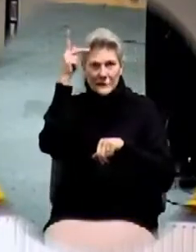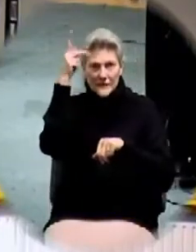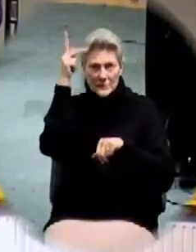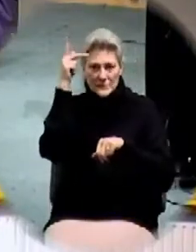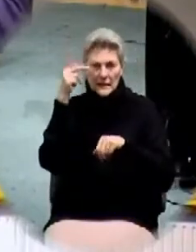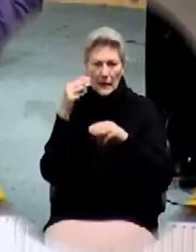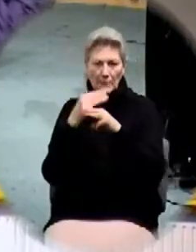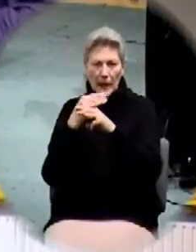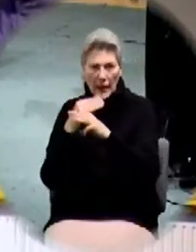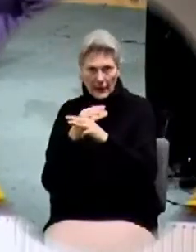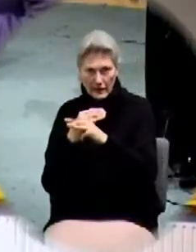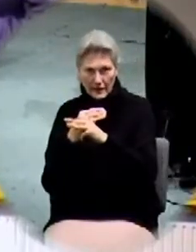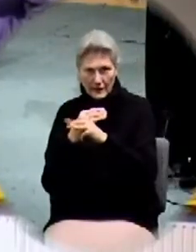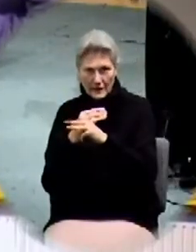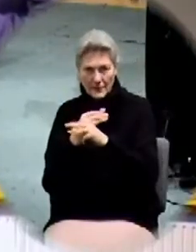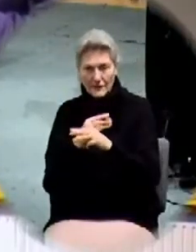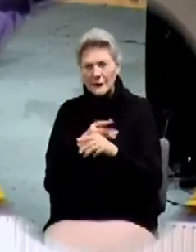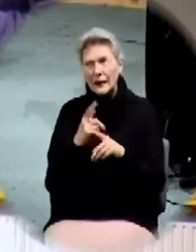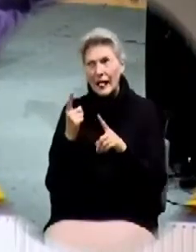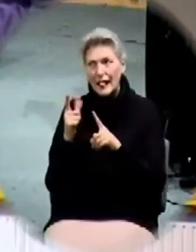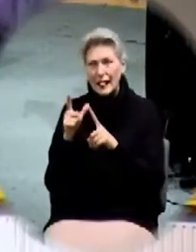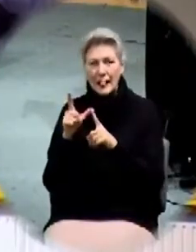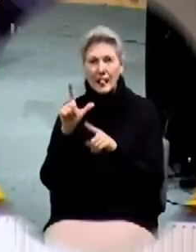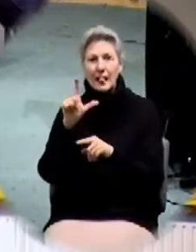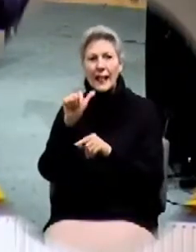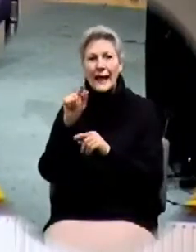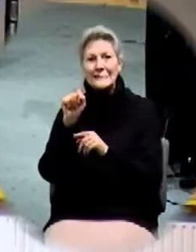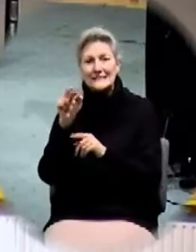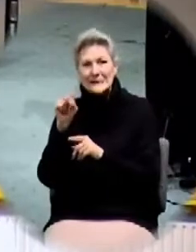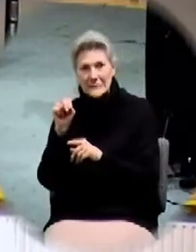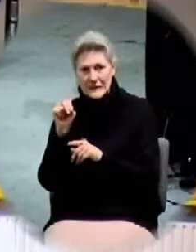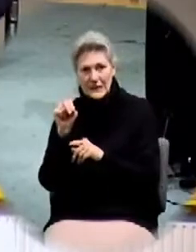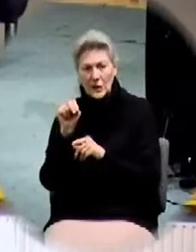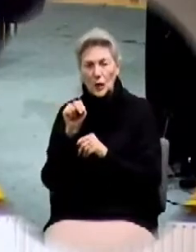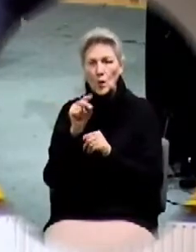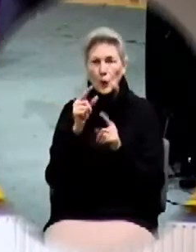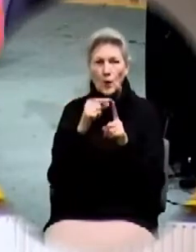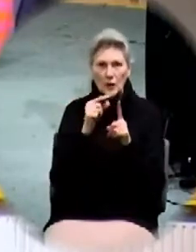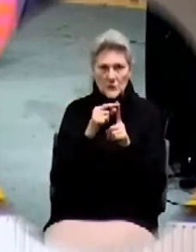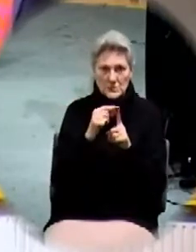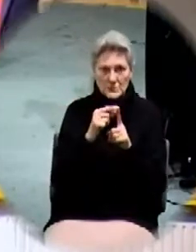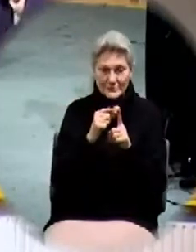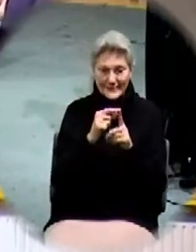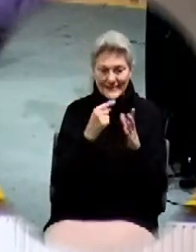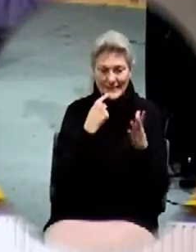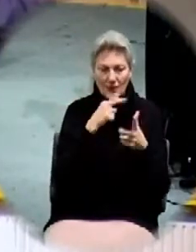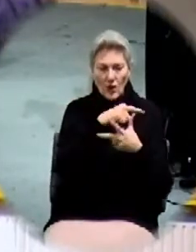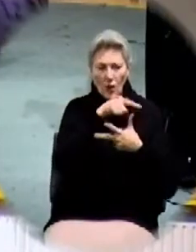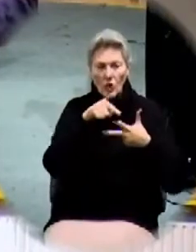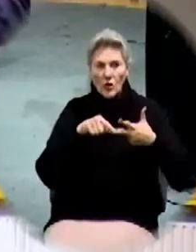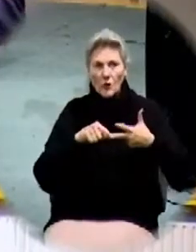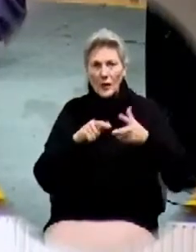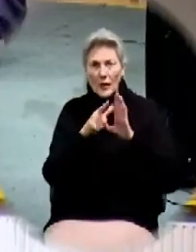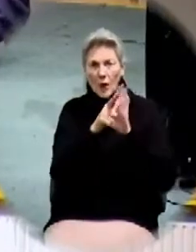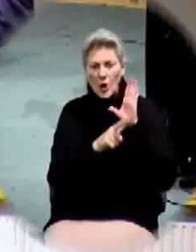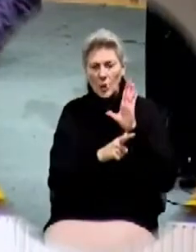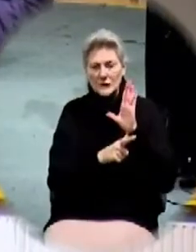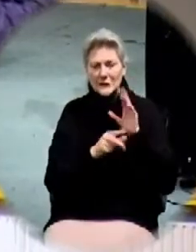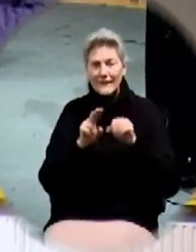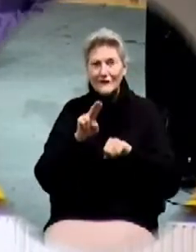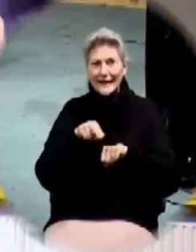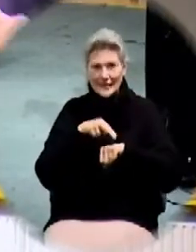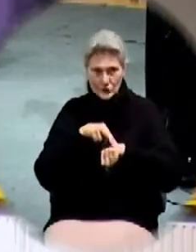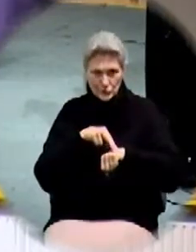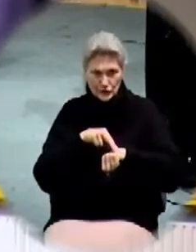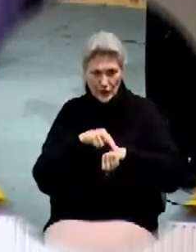That's all the Latin I'll ever be able to say. And in this book, he stated that there was three laws of nature, three laws of motion,